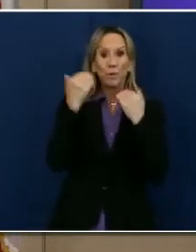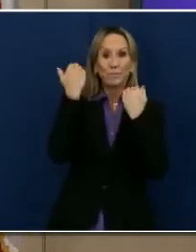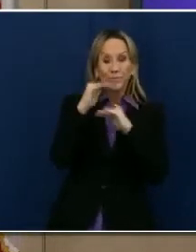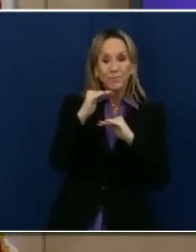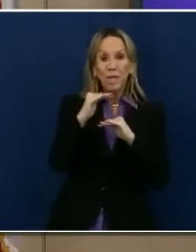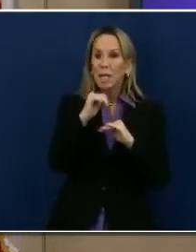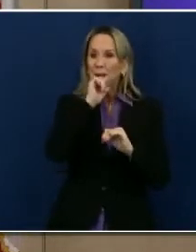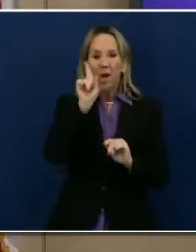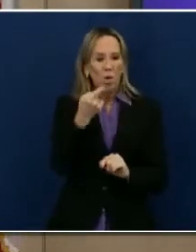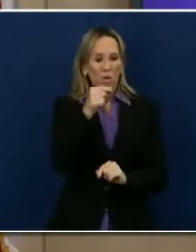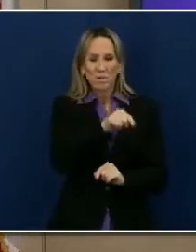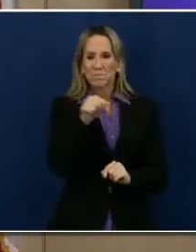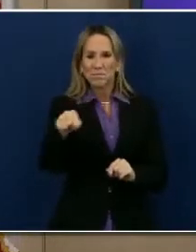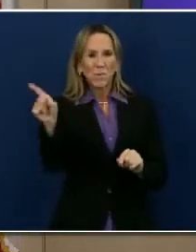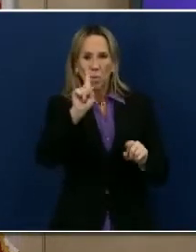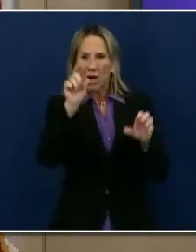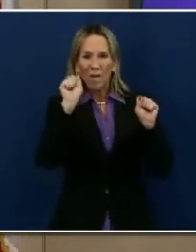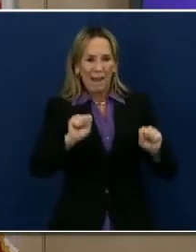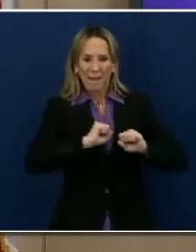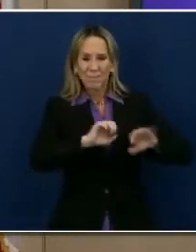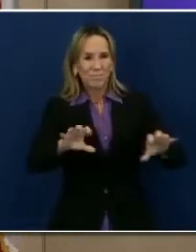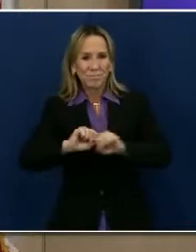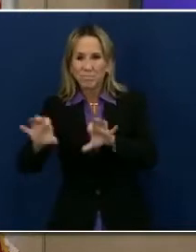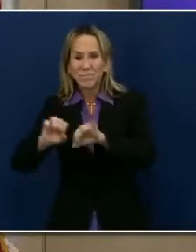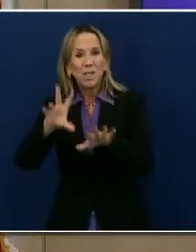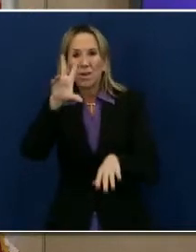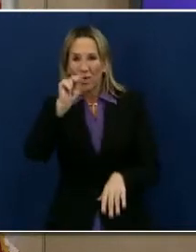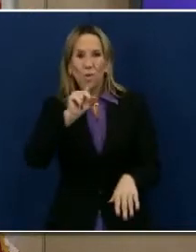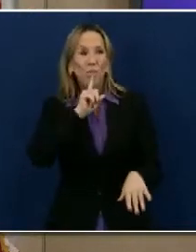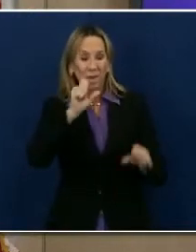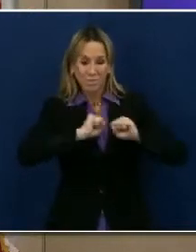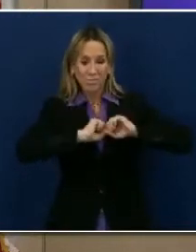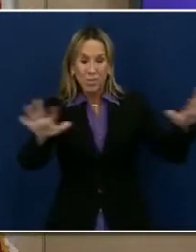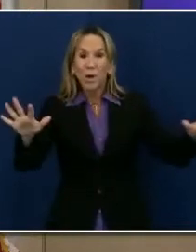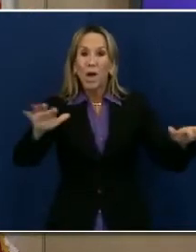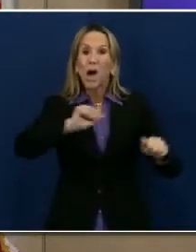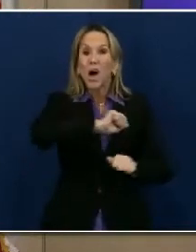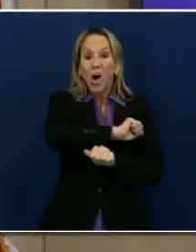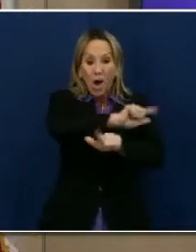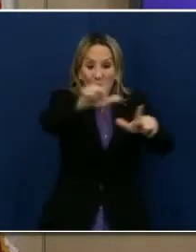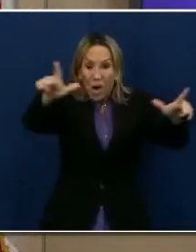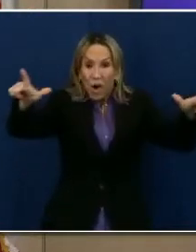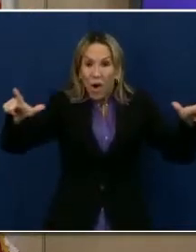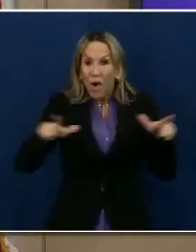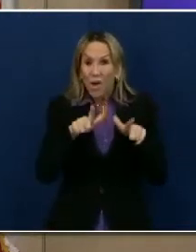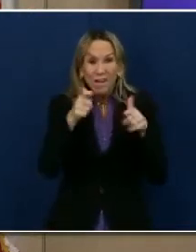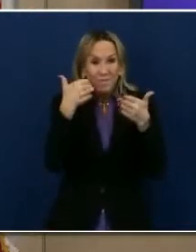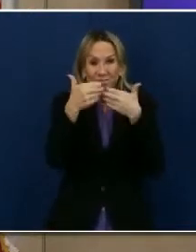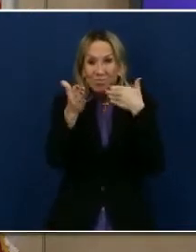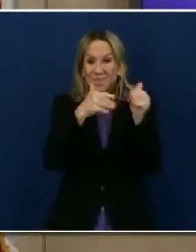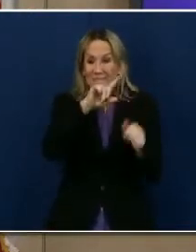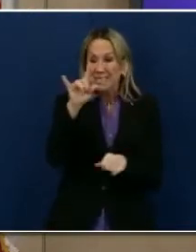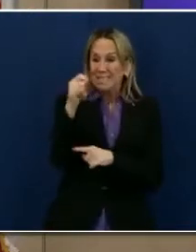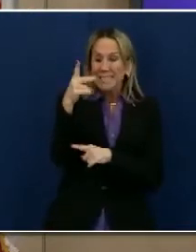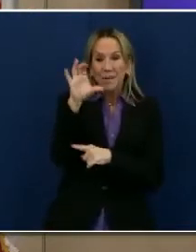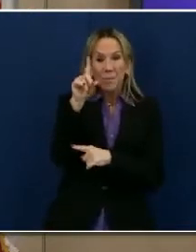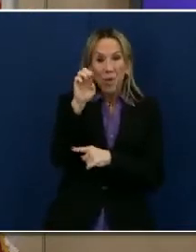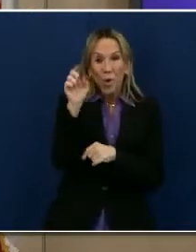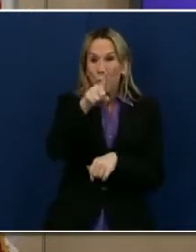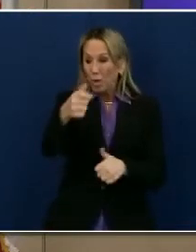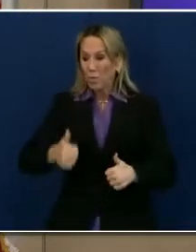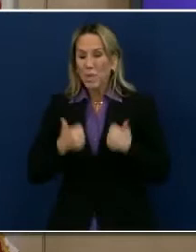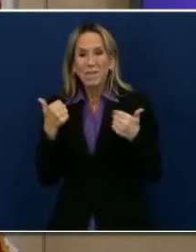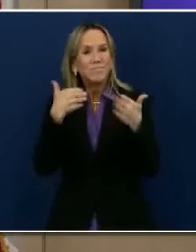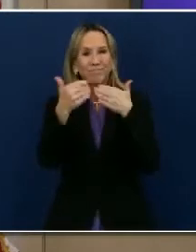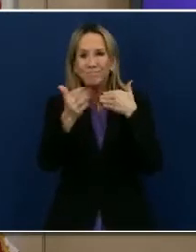The spread is industrywide. The spread is communitywide. The spread is happening in every sector, in every zip code, in every part of our community,